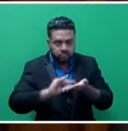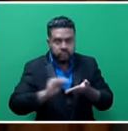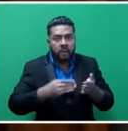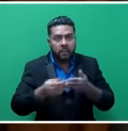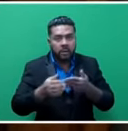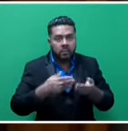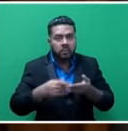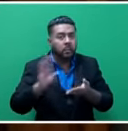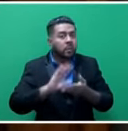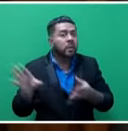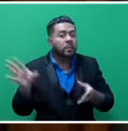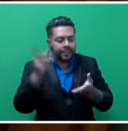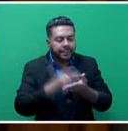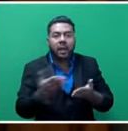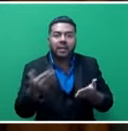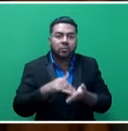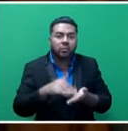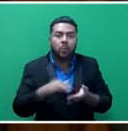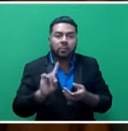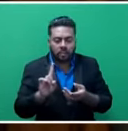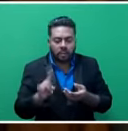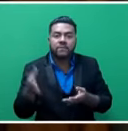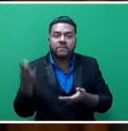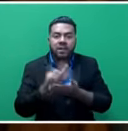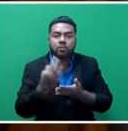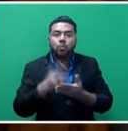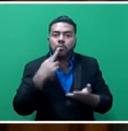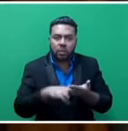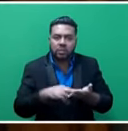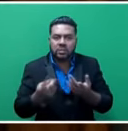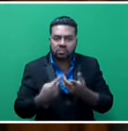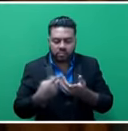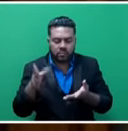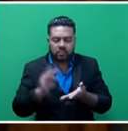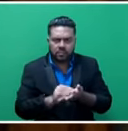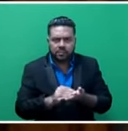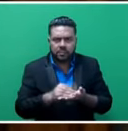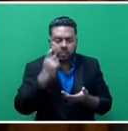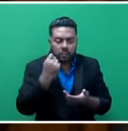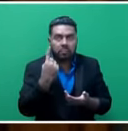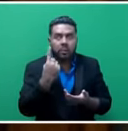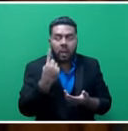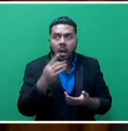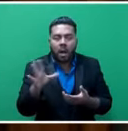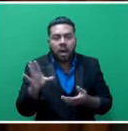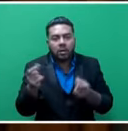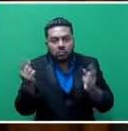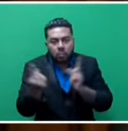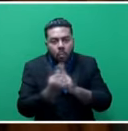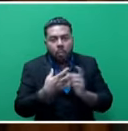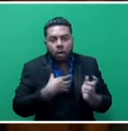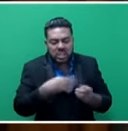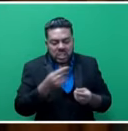was we designed additional reports in our FEMIS finance module to enable closer monitoring of expenditure against each of the six